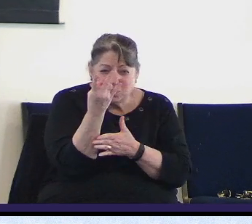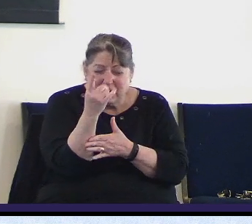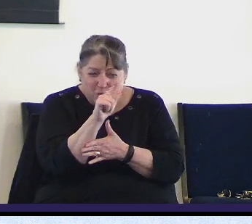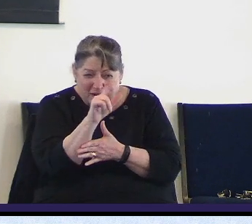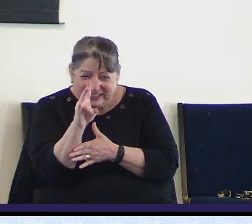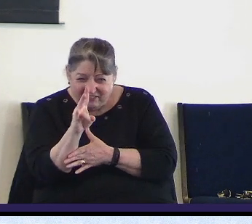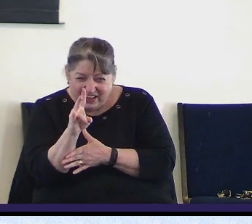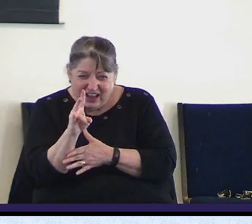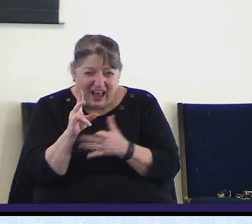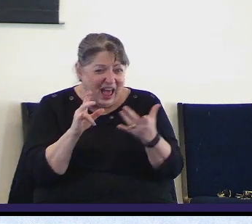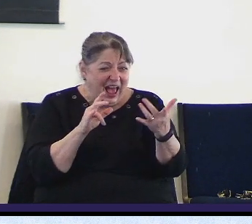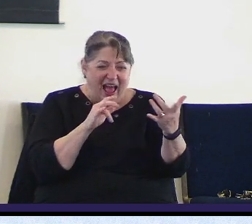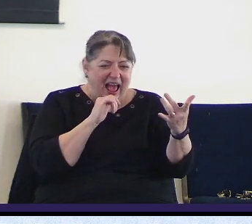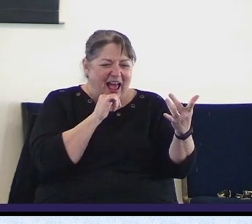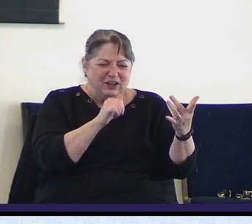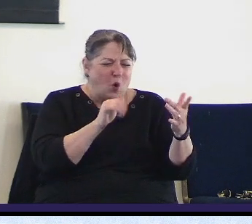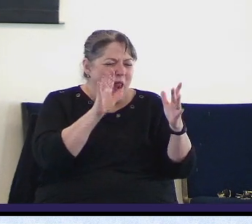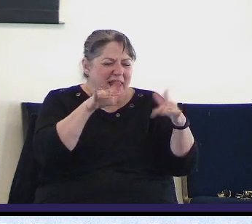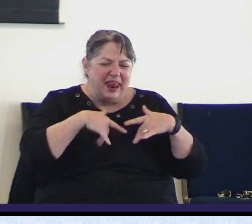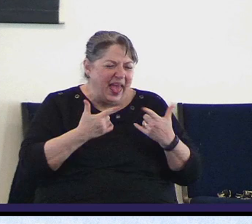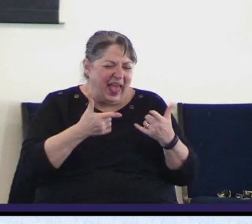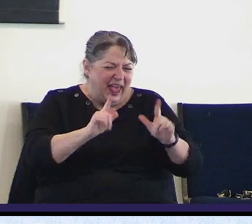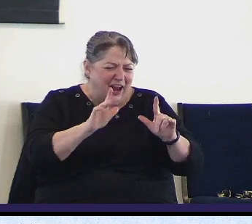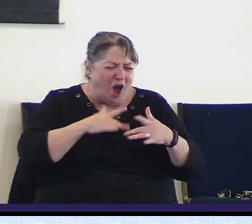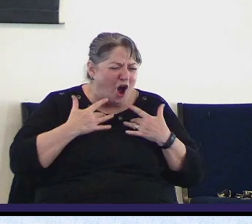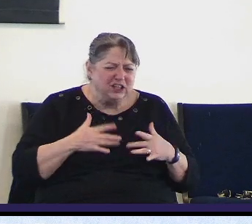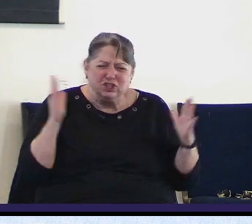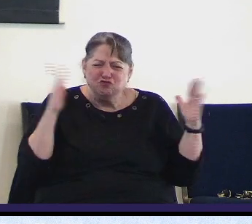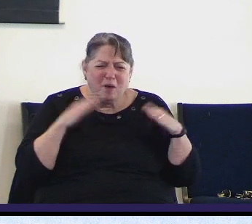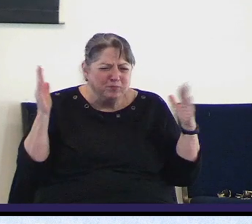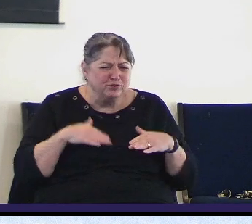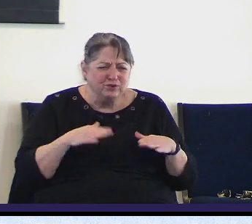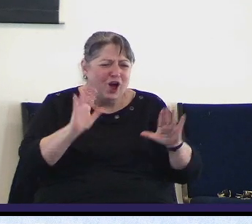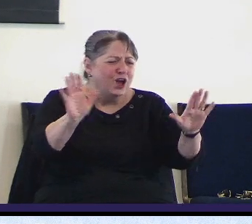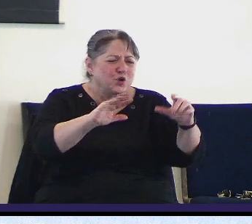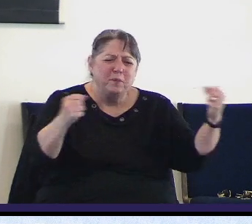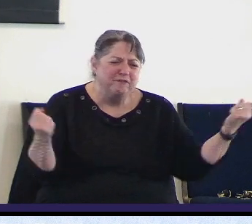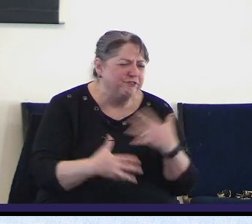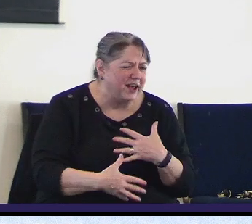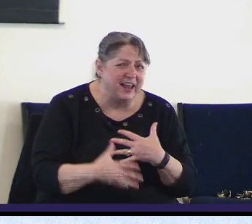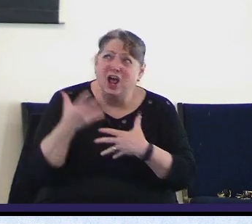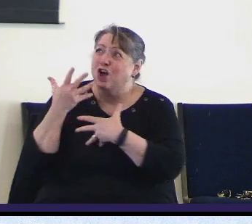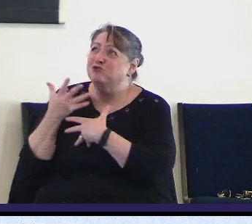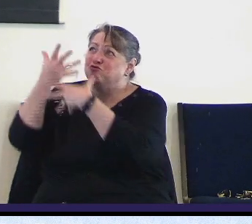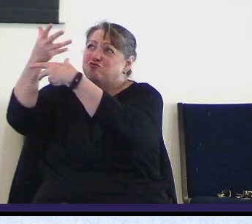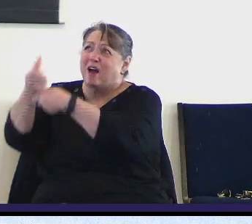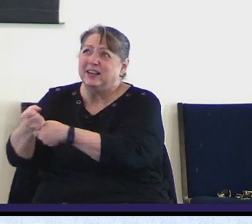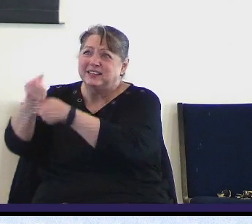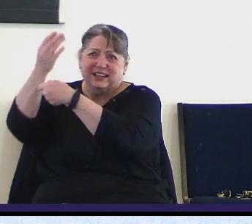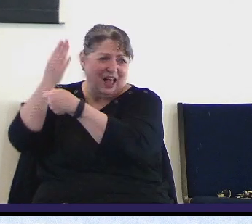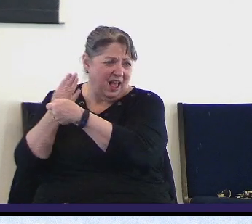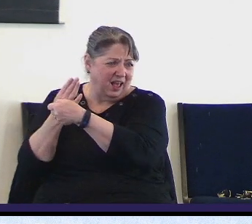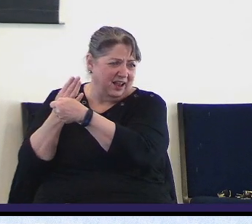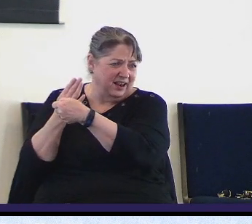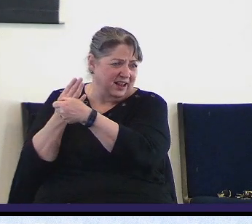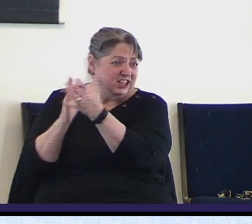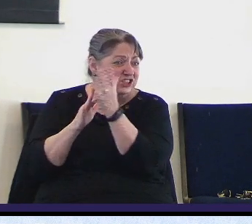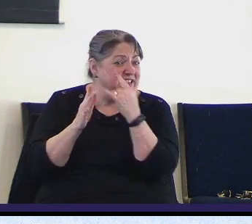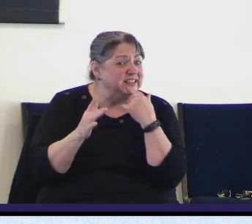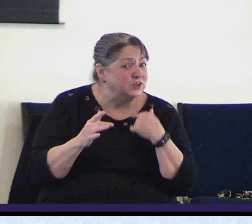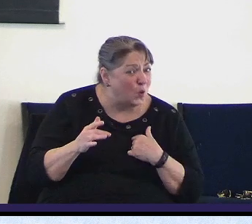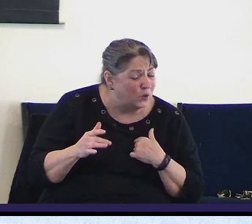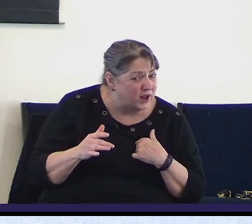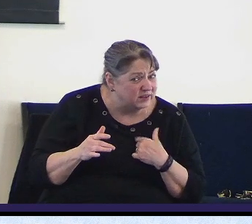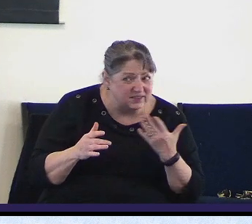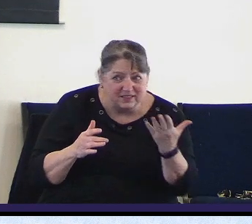do not let your hearts be troubled do not be afraid trust in God Jesus encourages us in his word and the